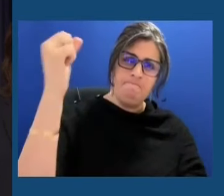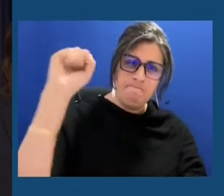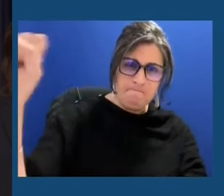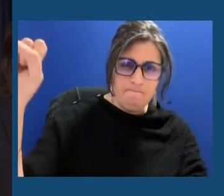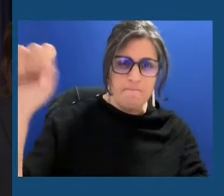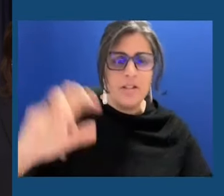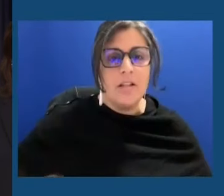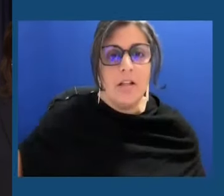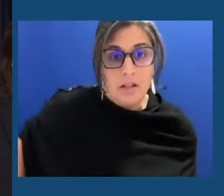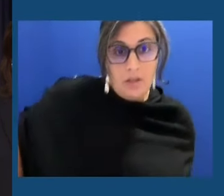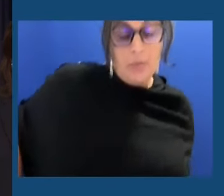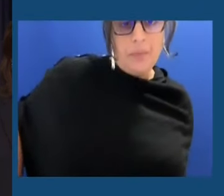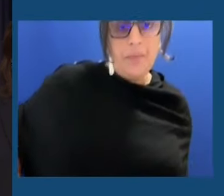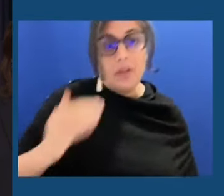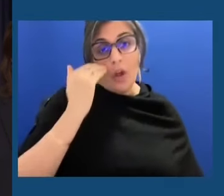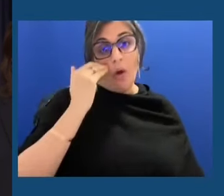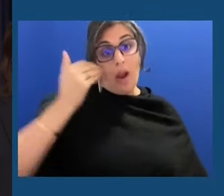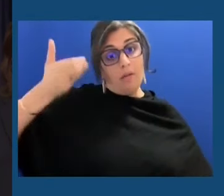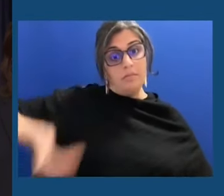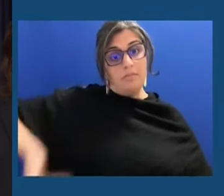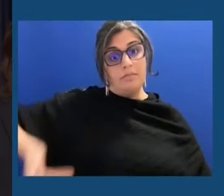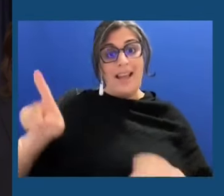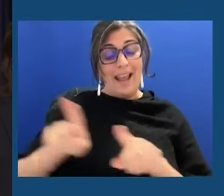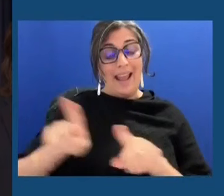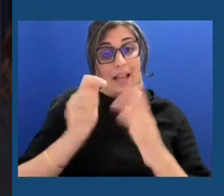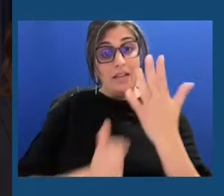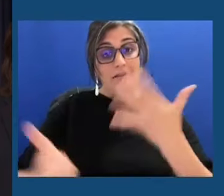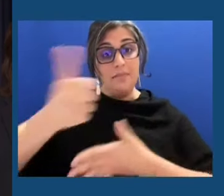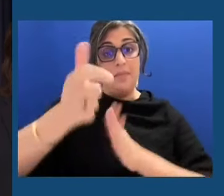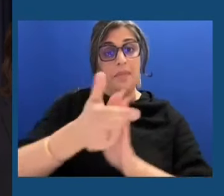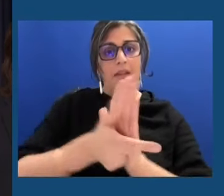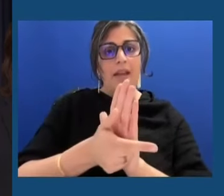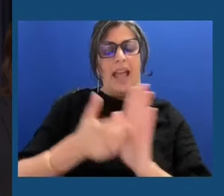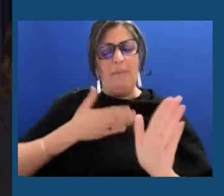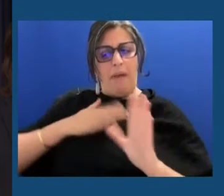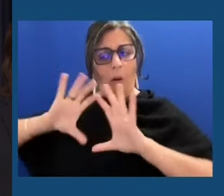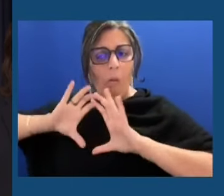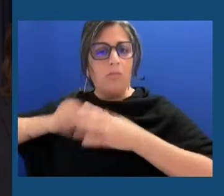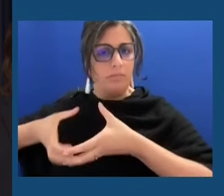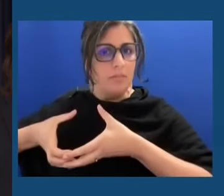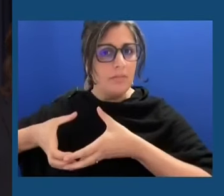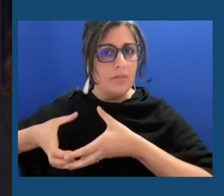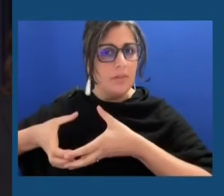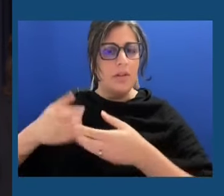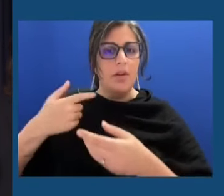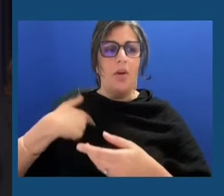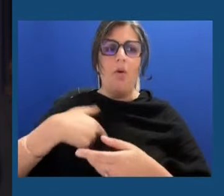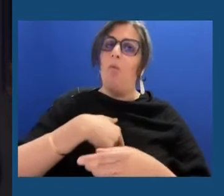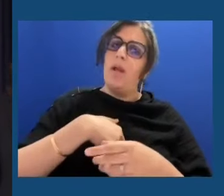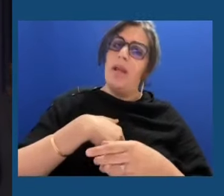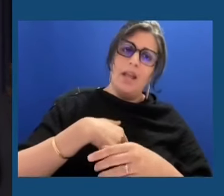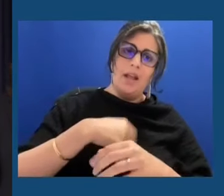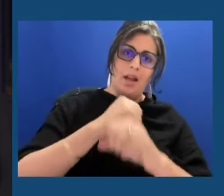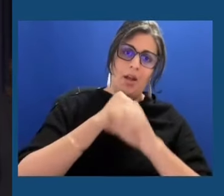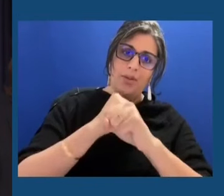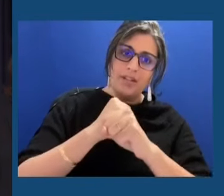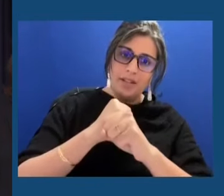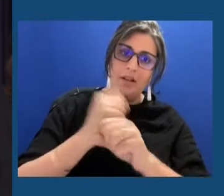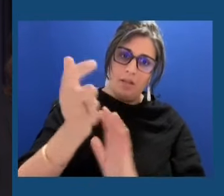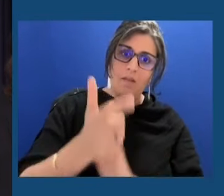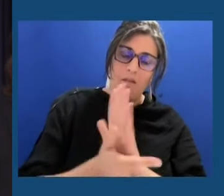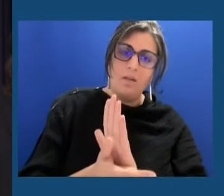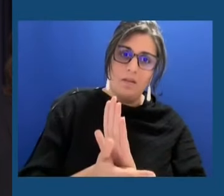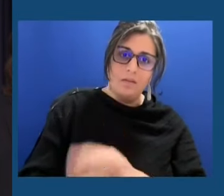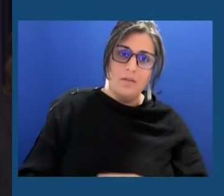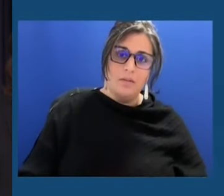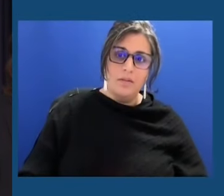knowing that I as the Attorney General along with my entire team we are guardians of the law and we